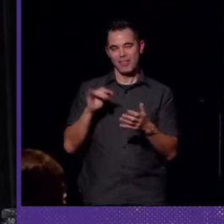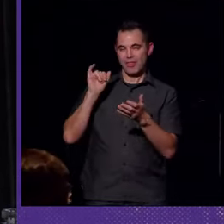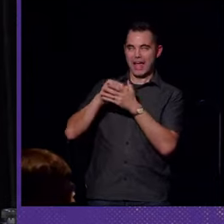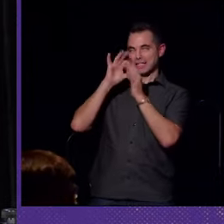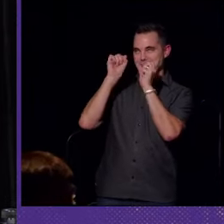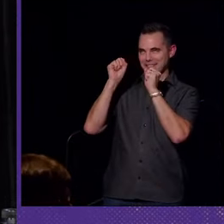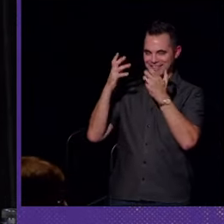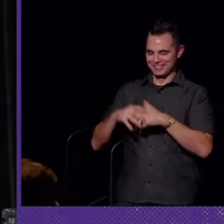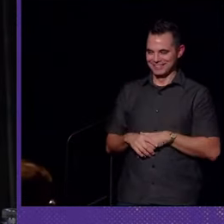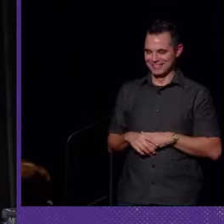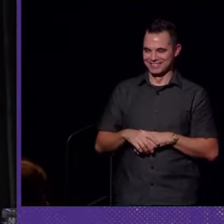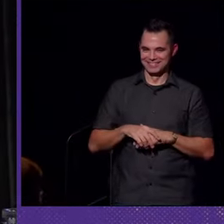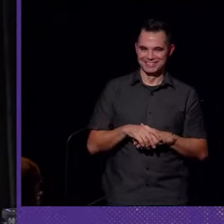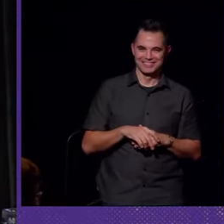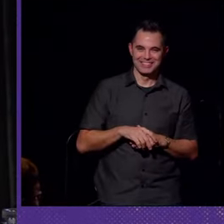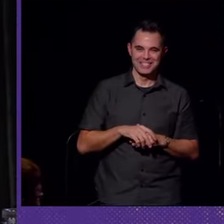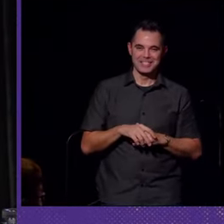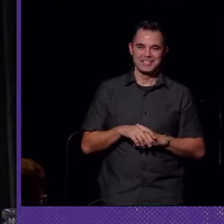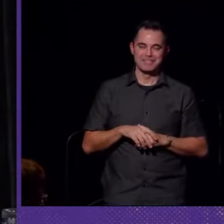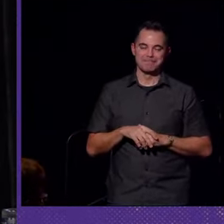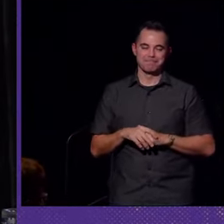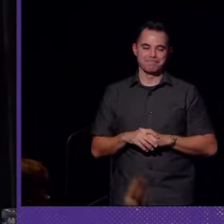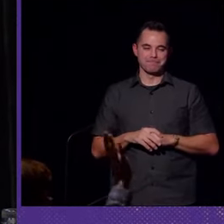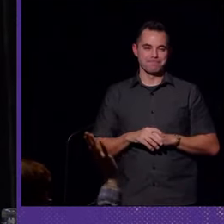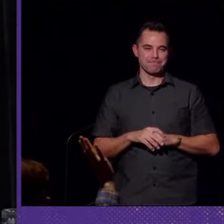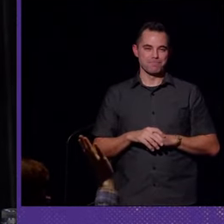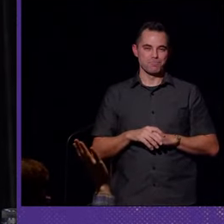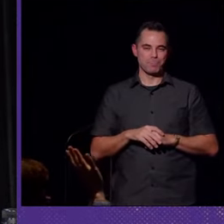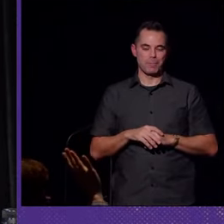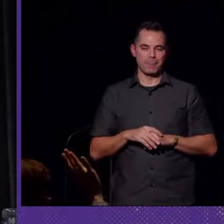amazing. Yeah. Okay.